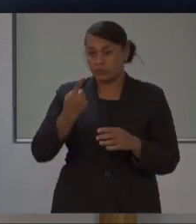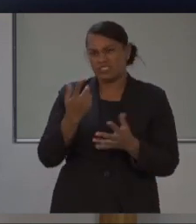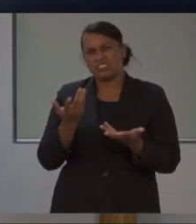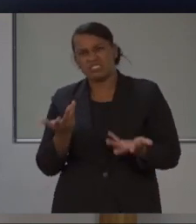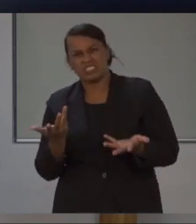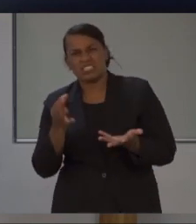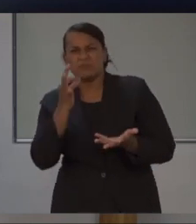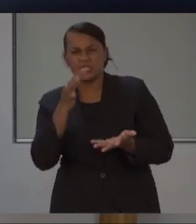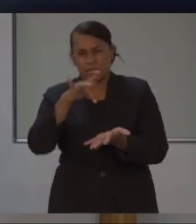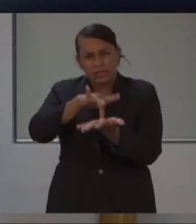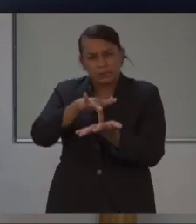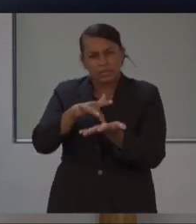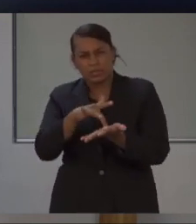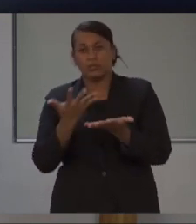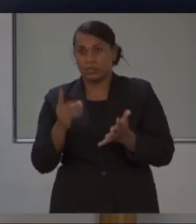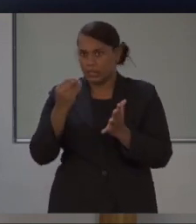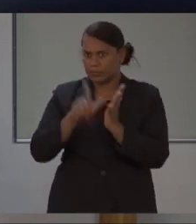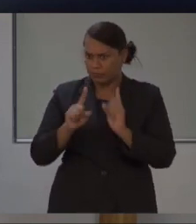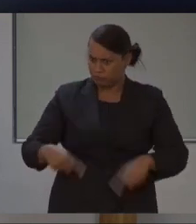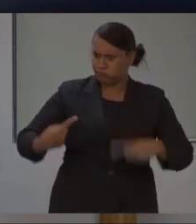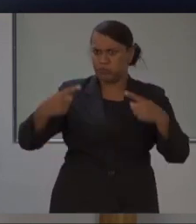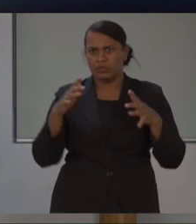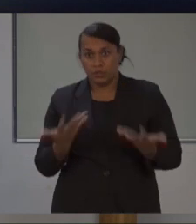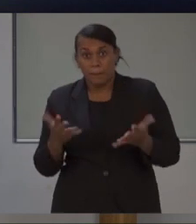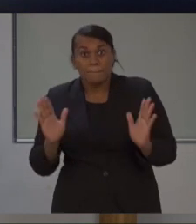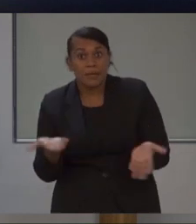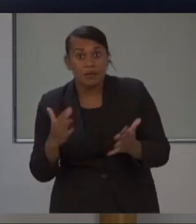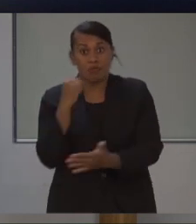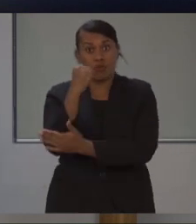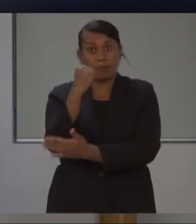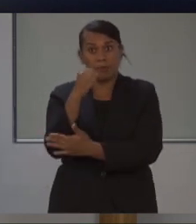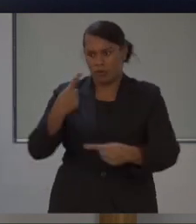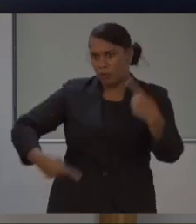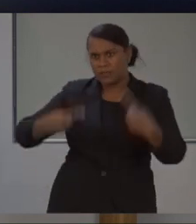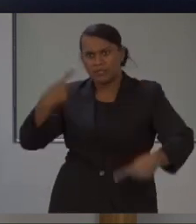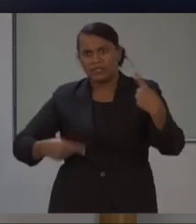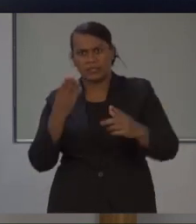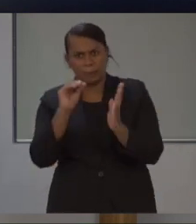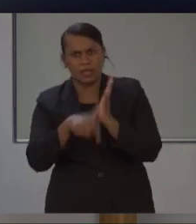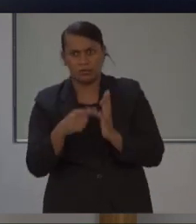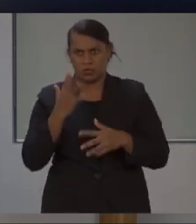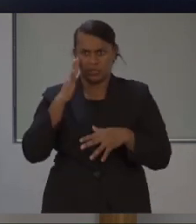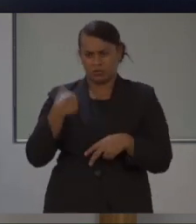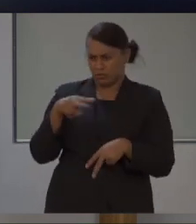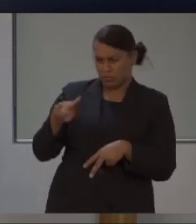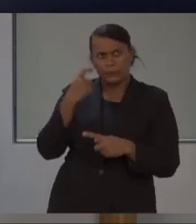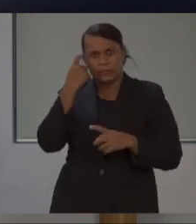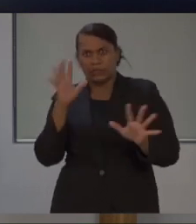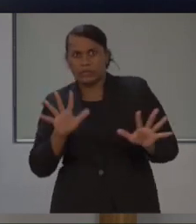cocky, let their guard down, and fail to see victory through to its end.